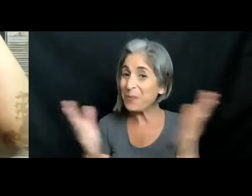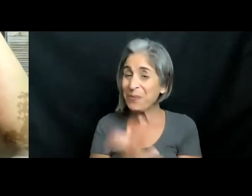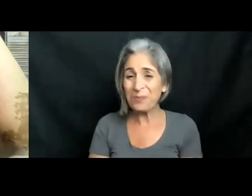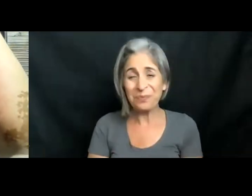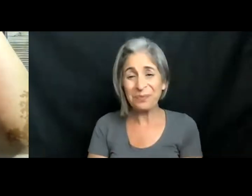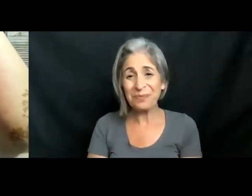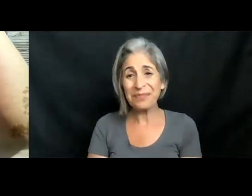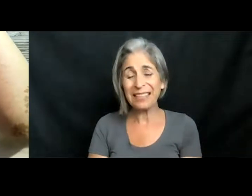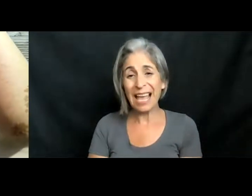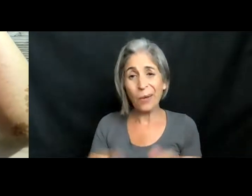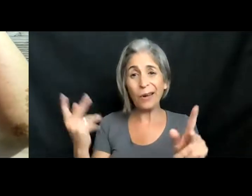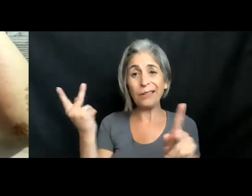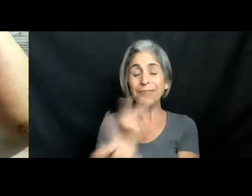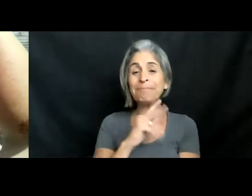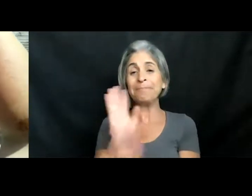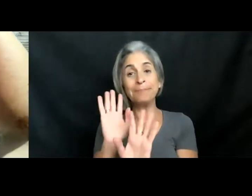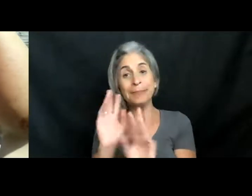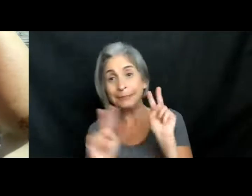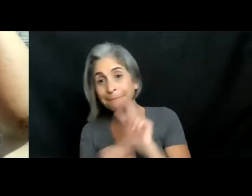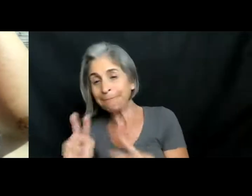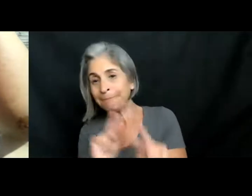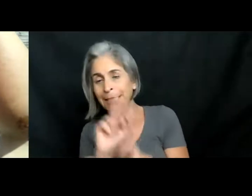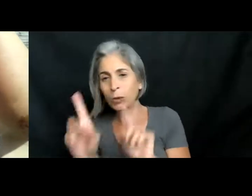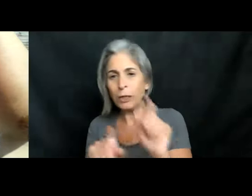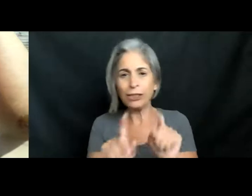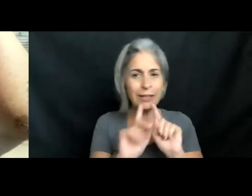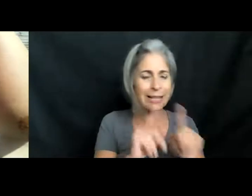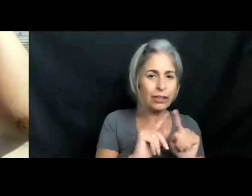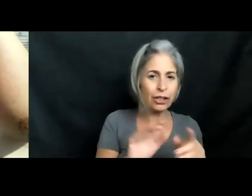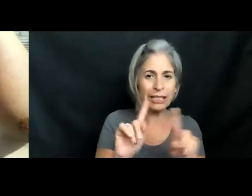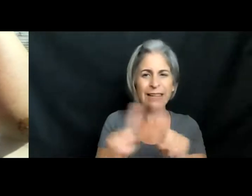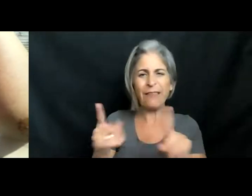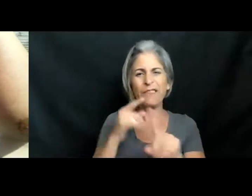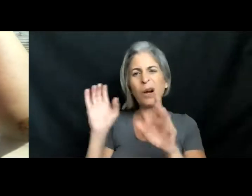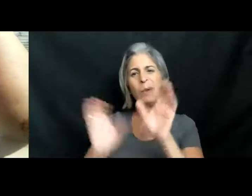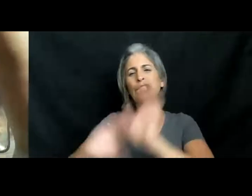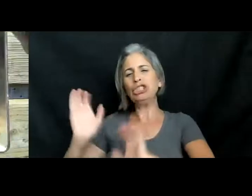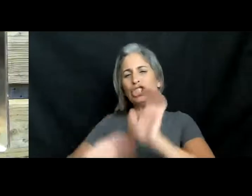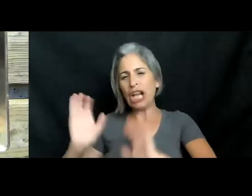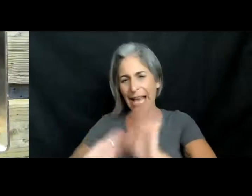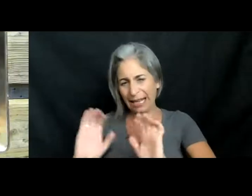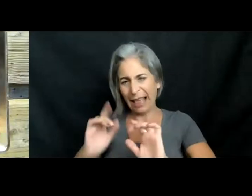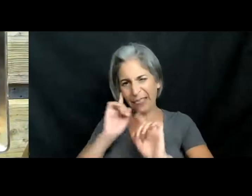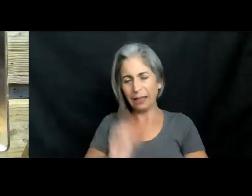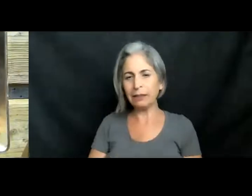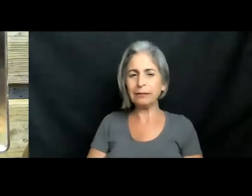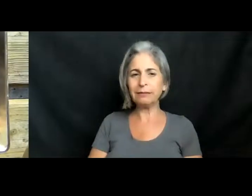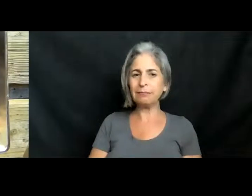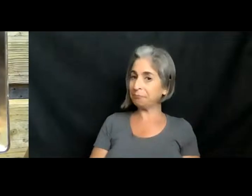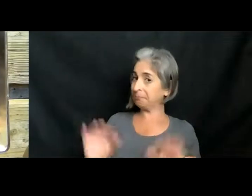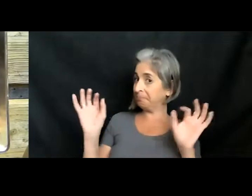And I will keep an eye out. I think questions and answers are different than chat. Let's see. Okay, perfect.